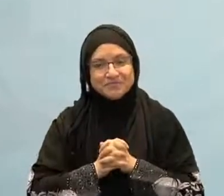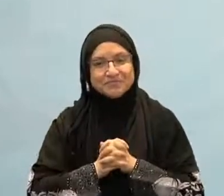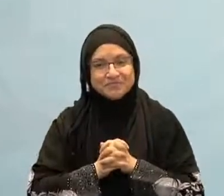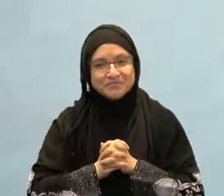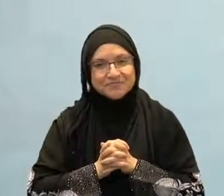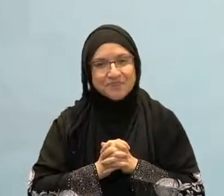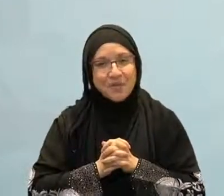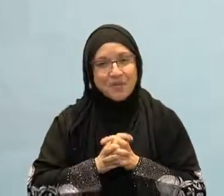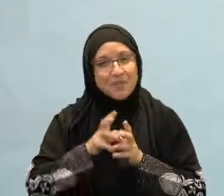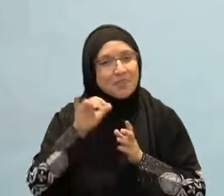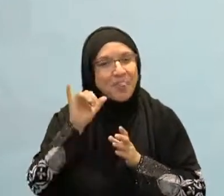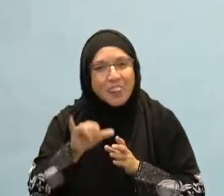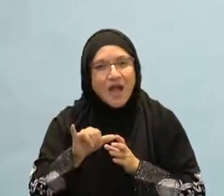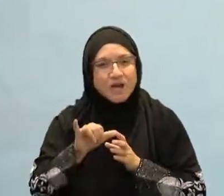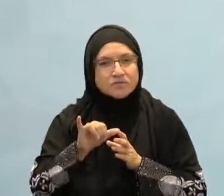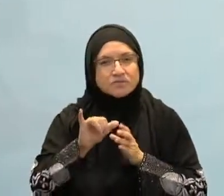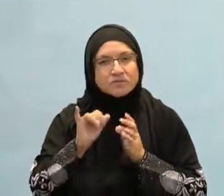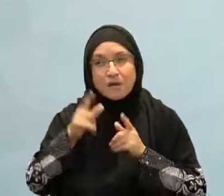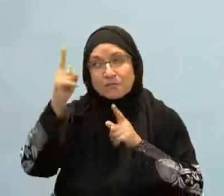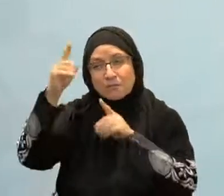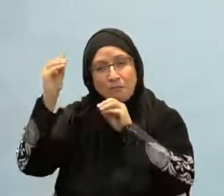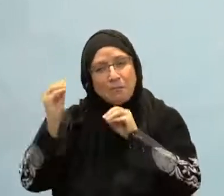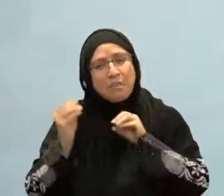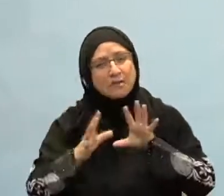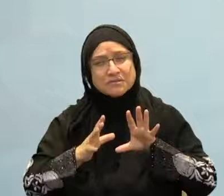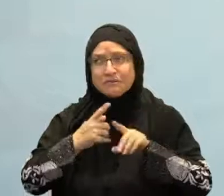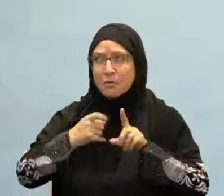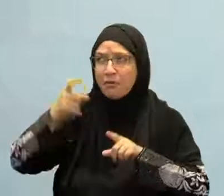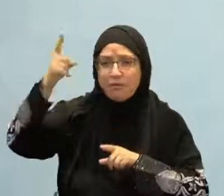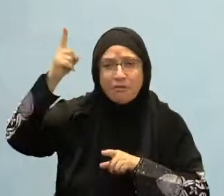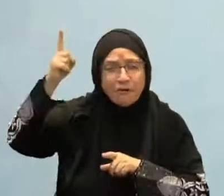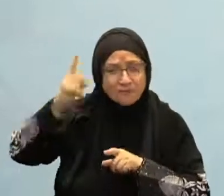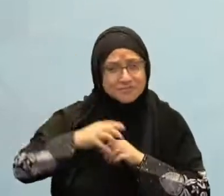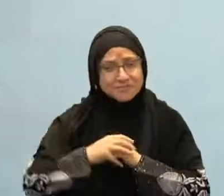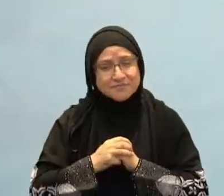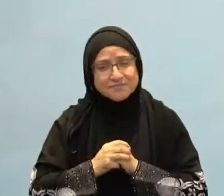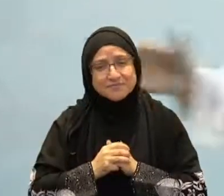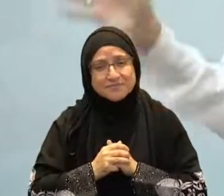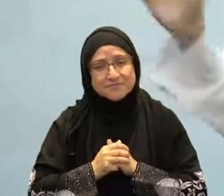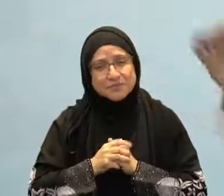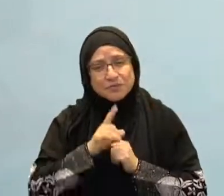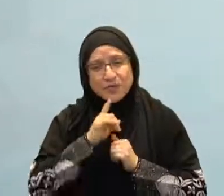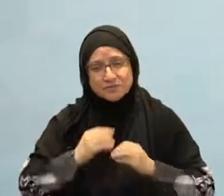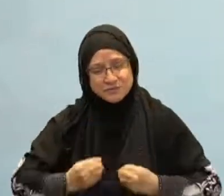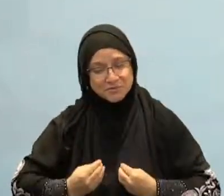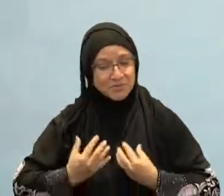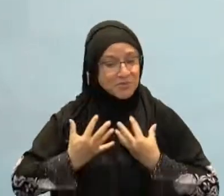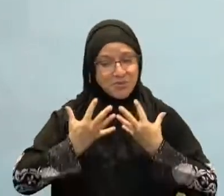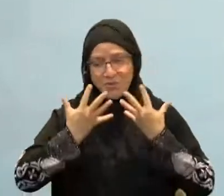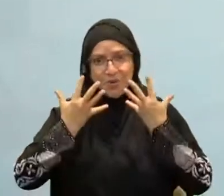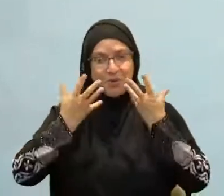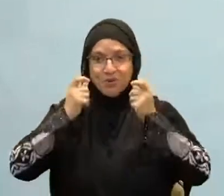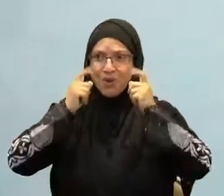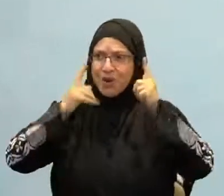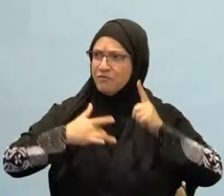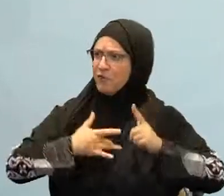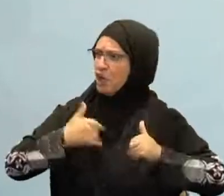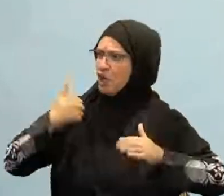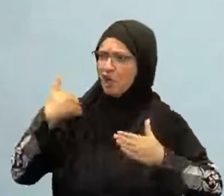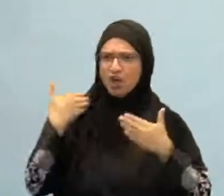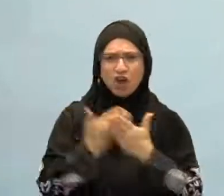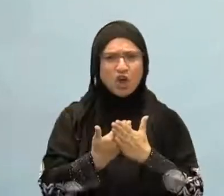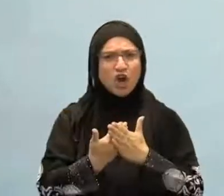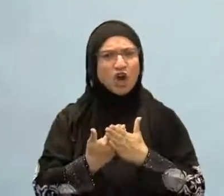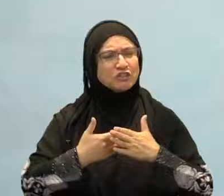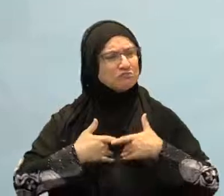and what you gain from that time in Qiyam al-Layl makes the sleep the easiest thing to give up in this dunya. You're not